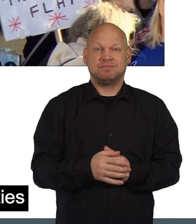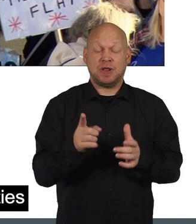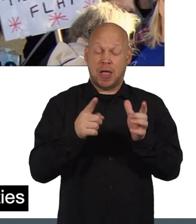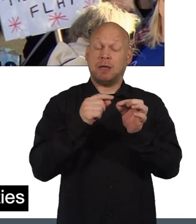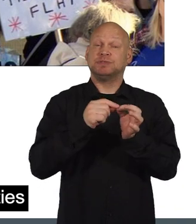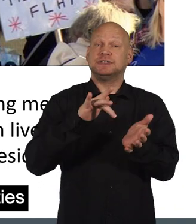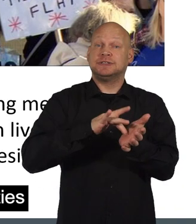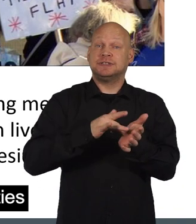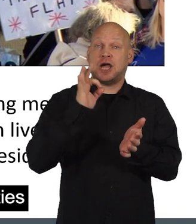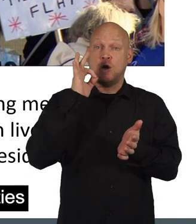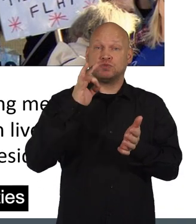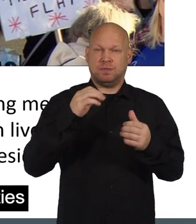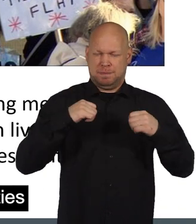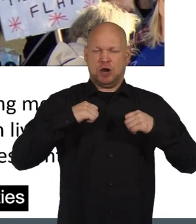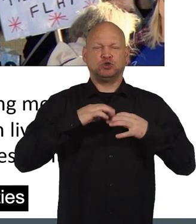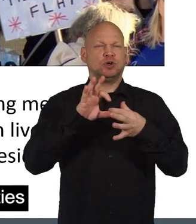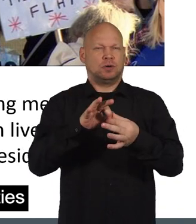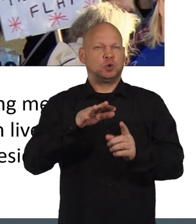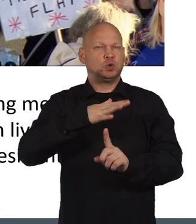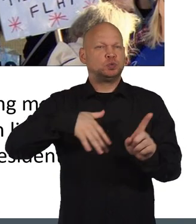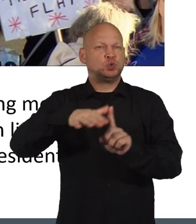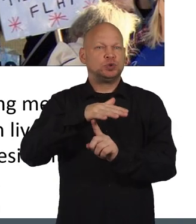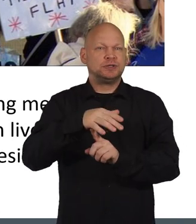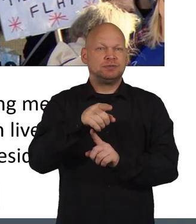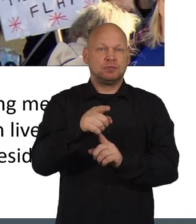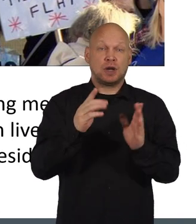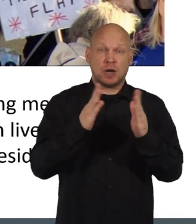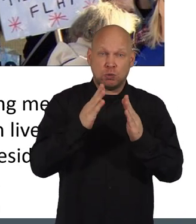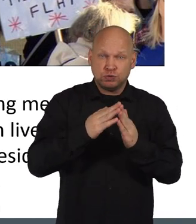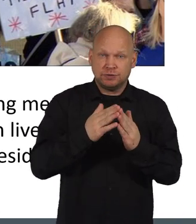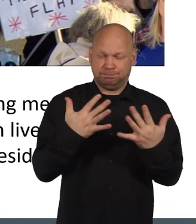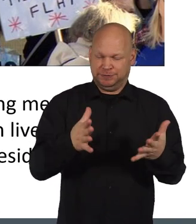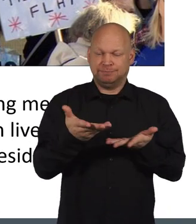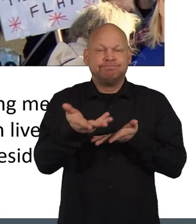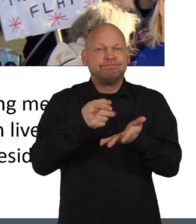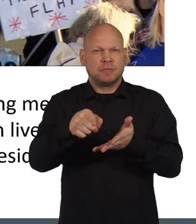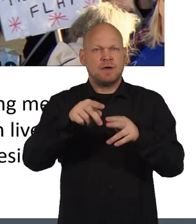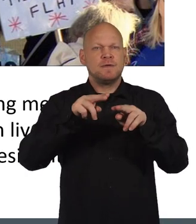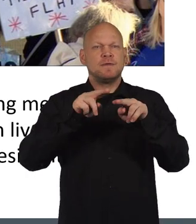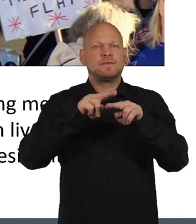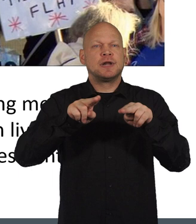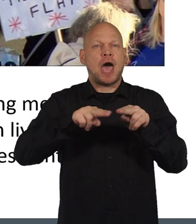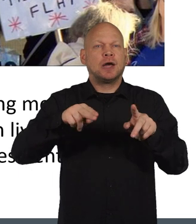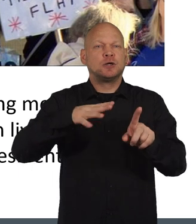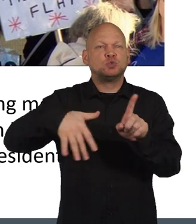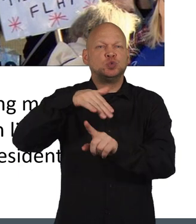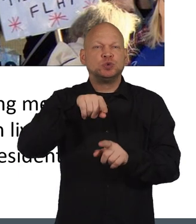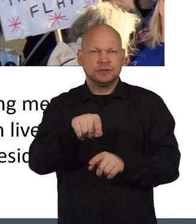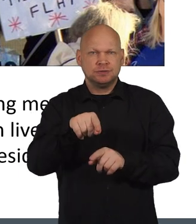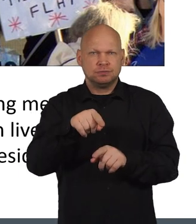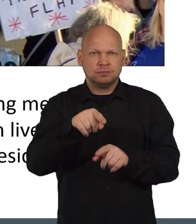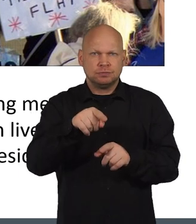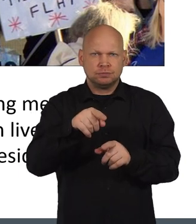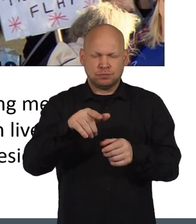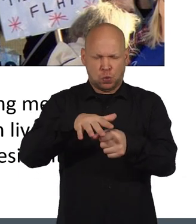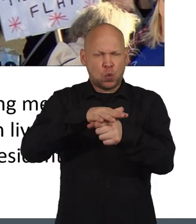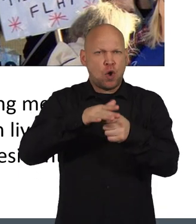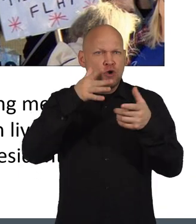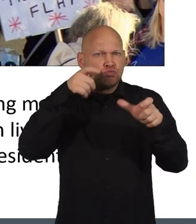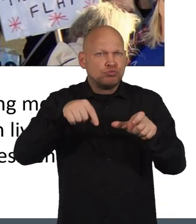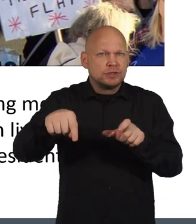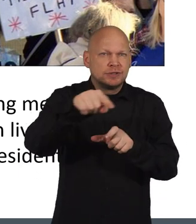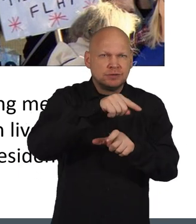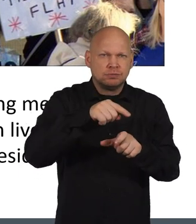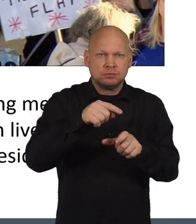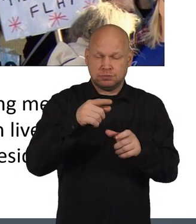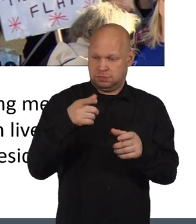Aberdeen City Council's Manager of Communities and Housing met with the flat's committee, which consisted of local residents with